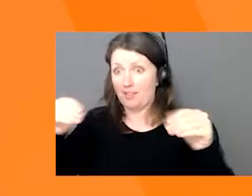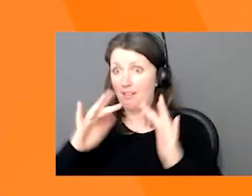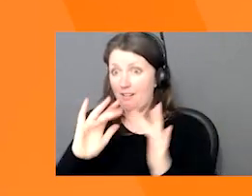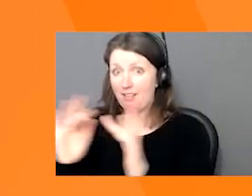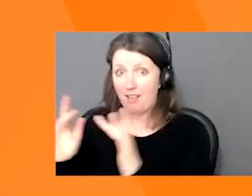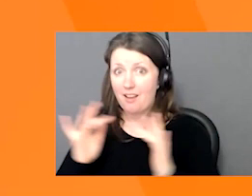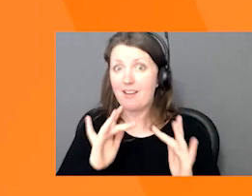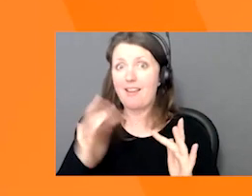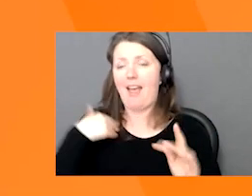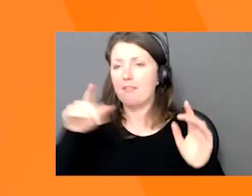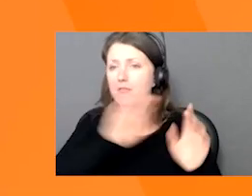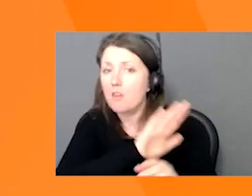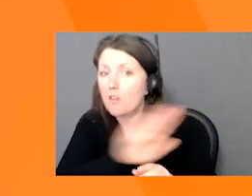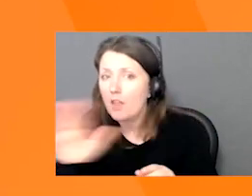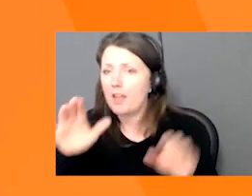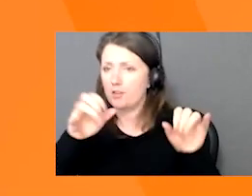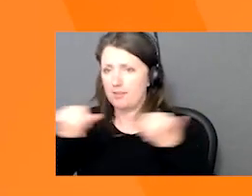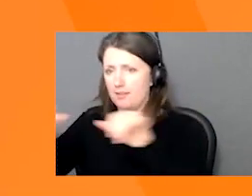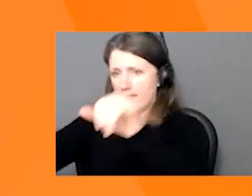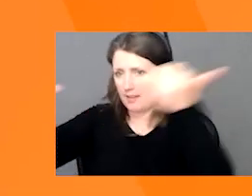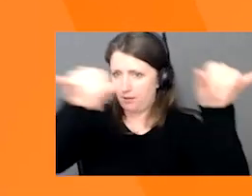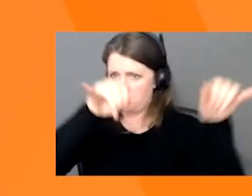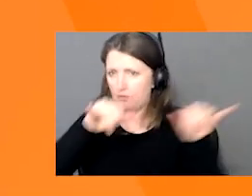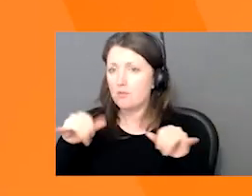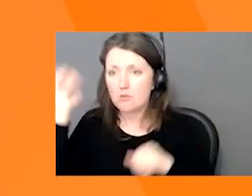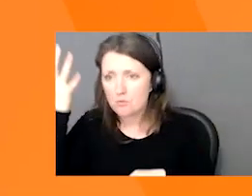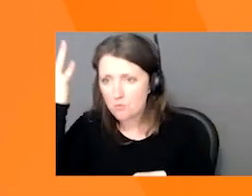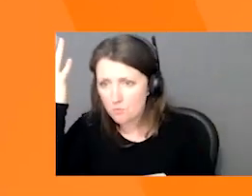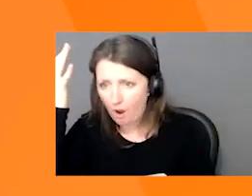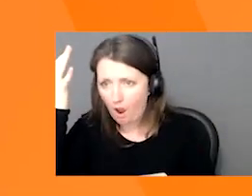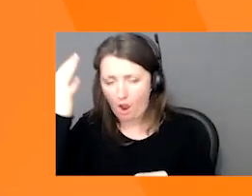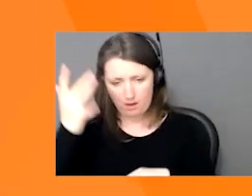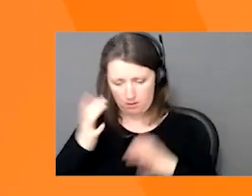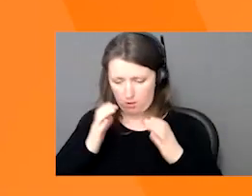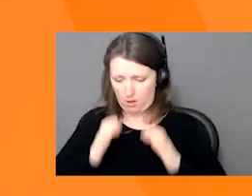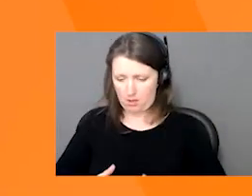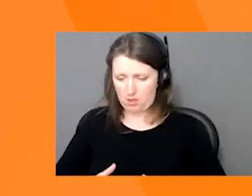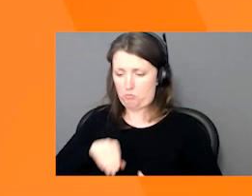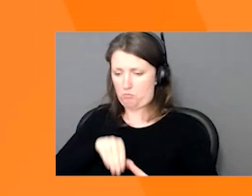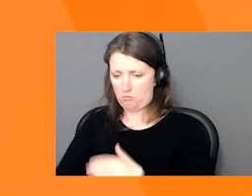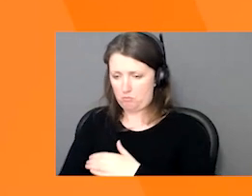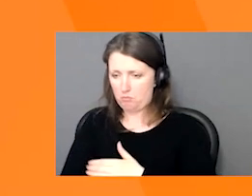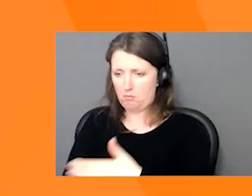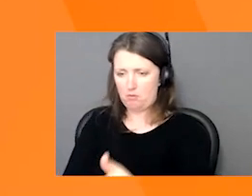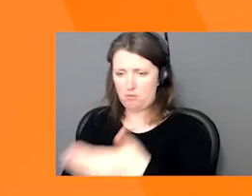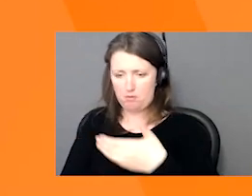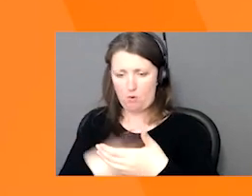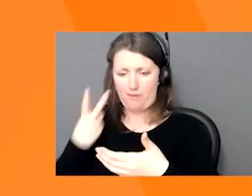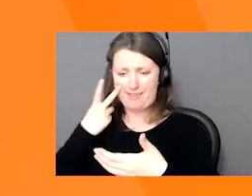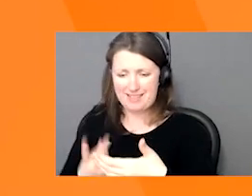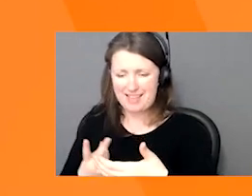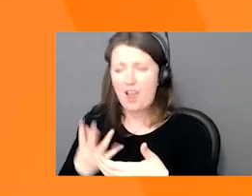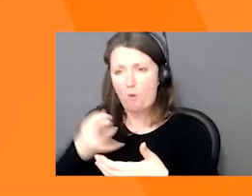seamlessly integrated into their systems to ensure consistent consumer experience on their platforms. High resolution images